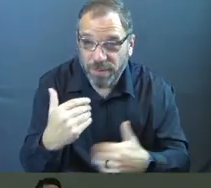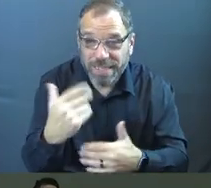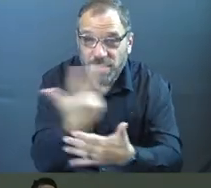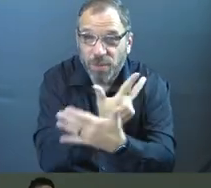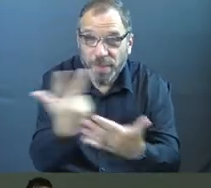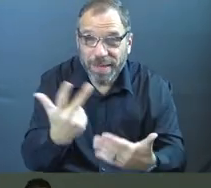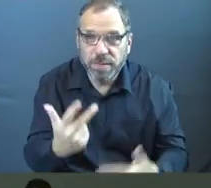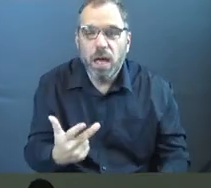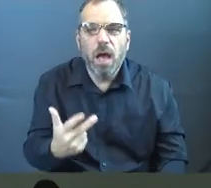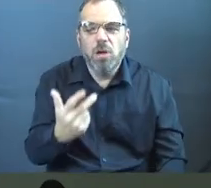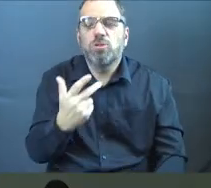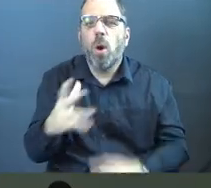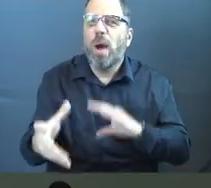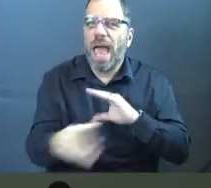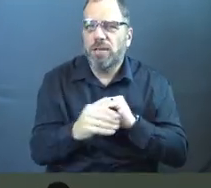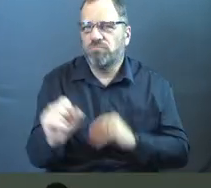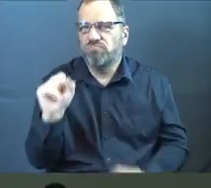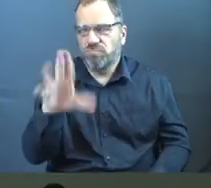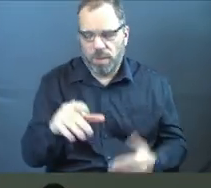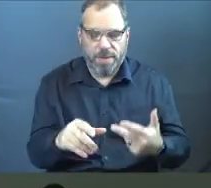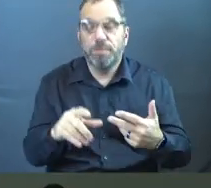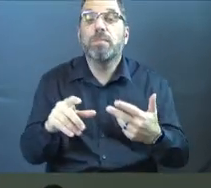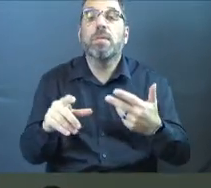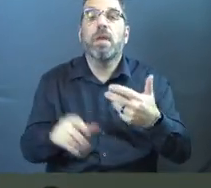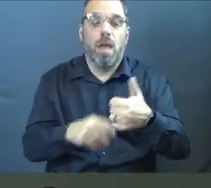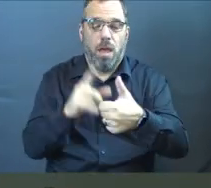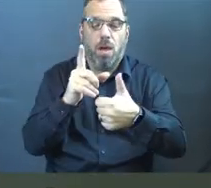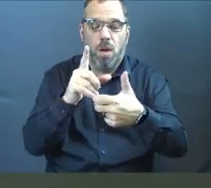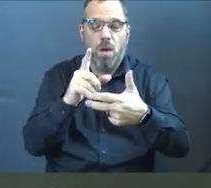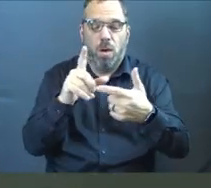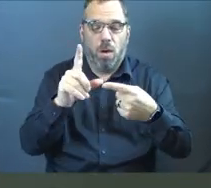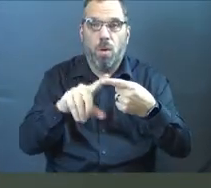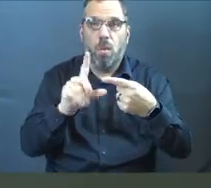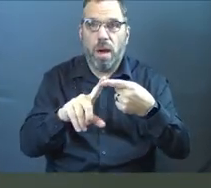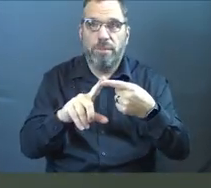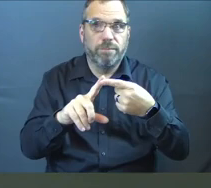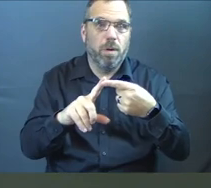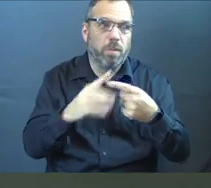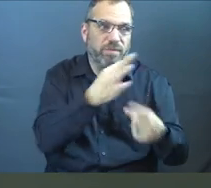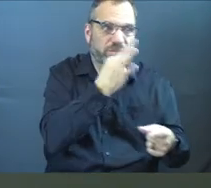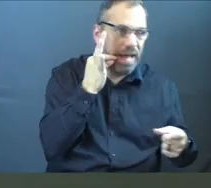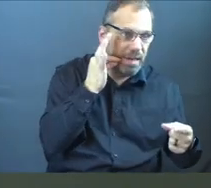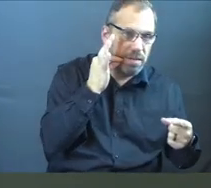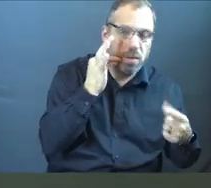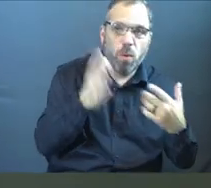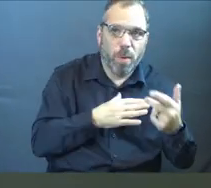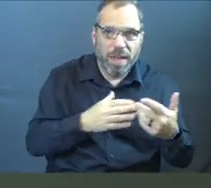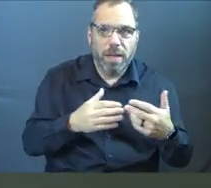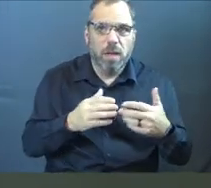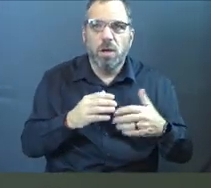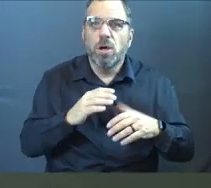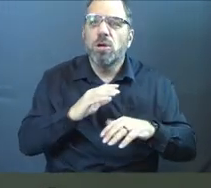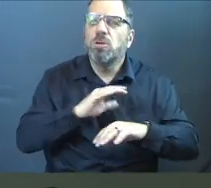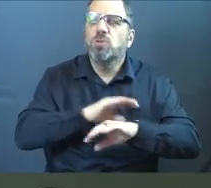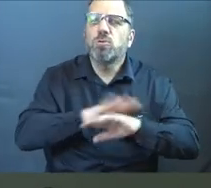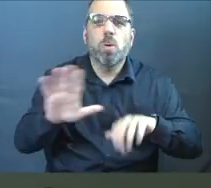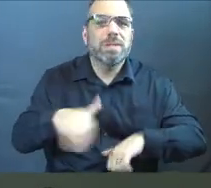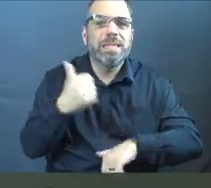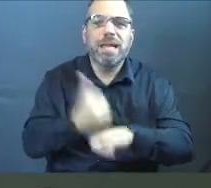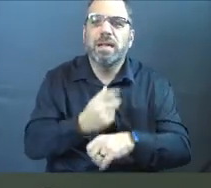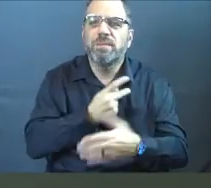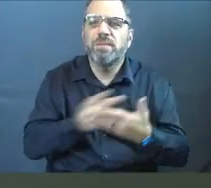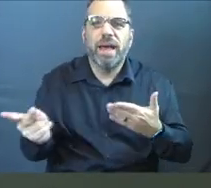21 days. And so a few extra things. First thing, when it comes to your fast, whether you've decided or not, try not to set yourself up for failure.